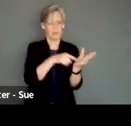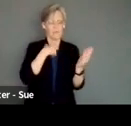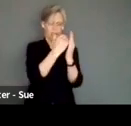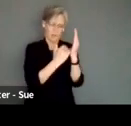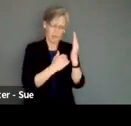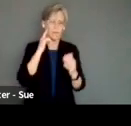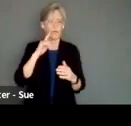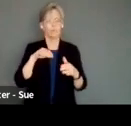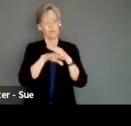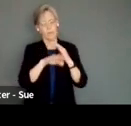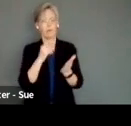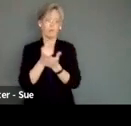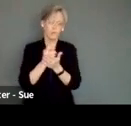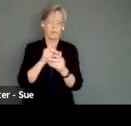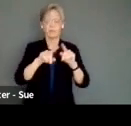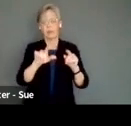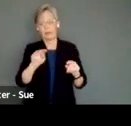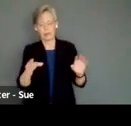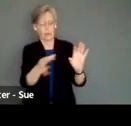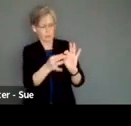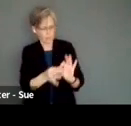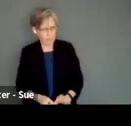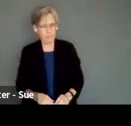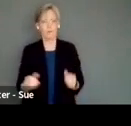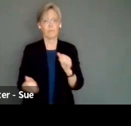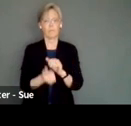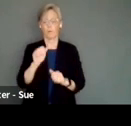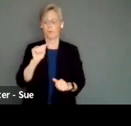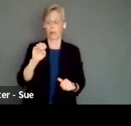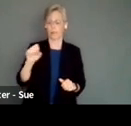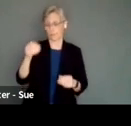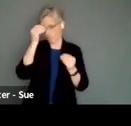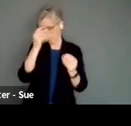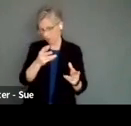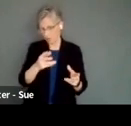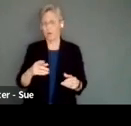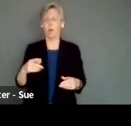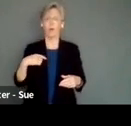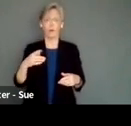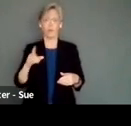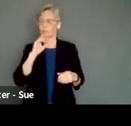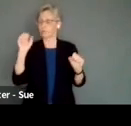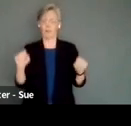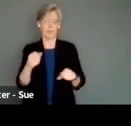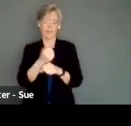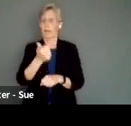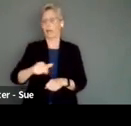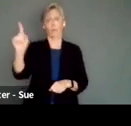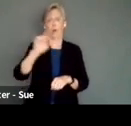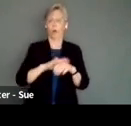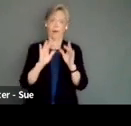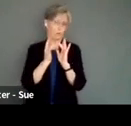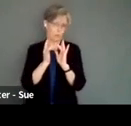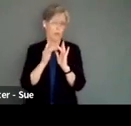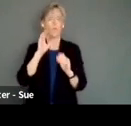resources and links available to them. Most of the access information we're going to present on today is freely available on the internet. So we'll